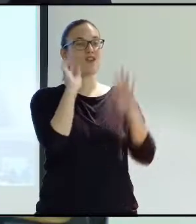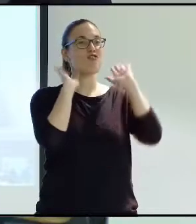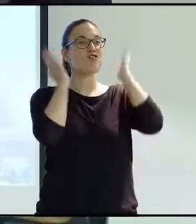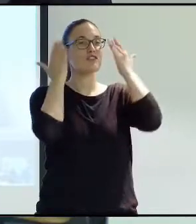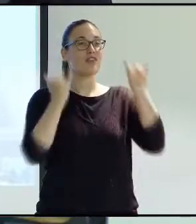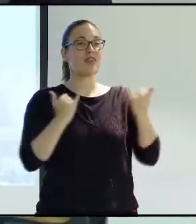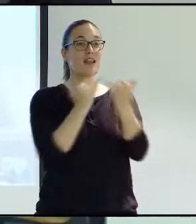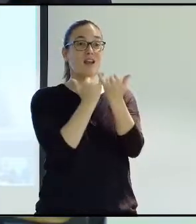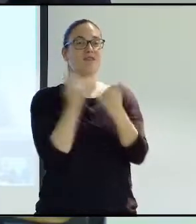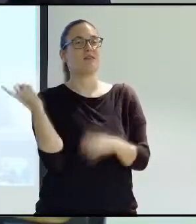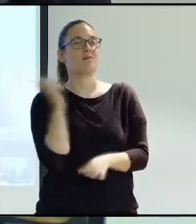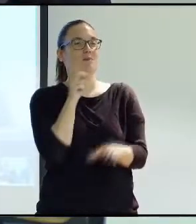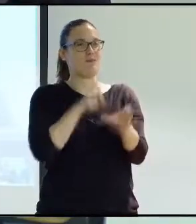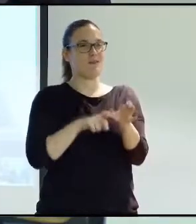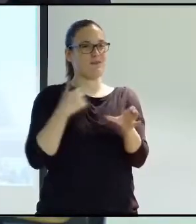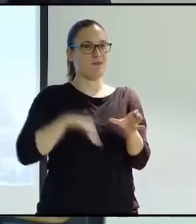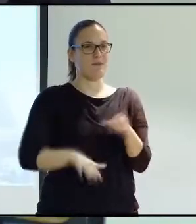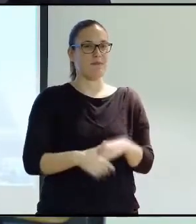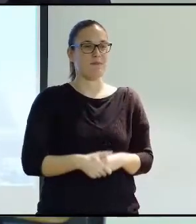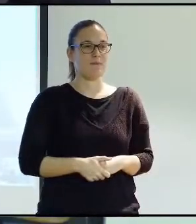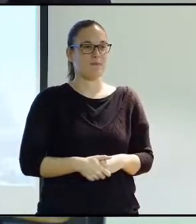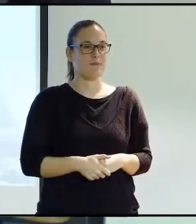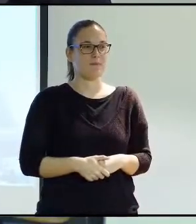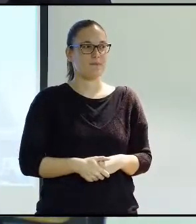And he also participated in the first Congress in Tenerife.